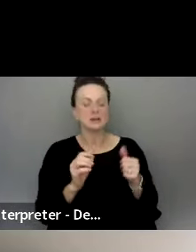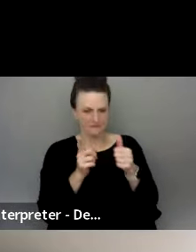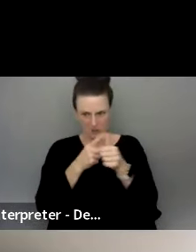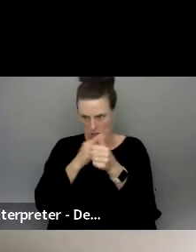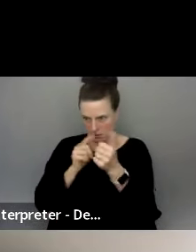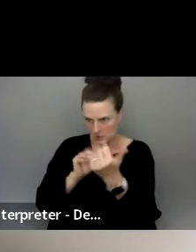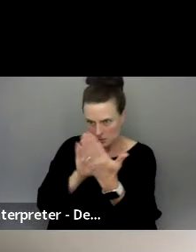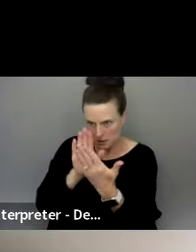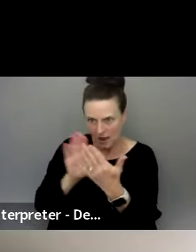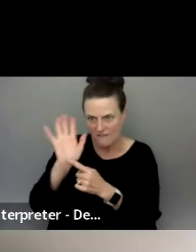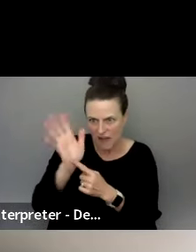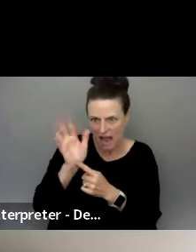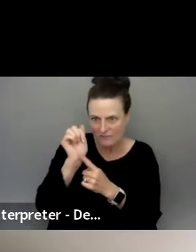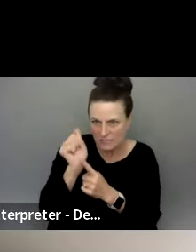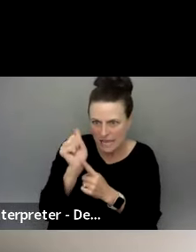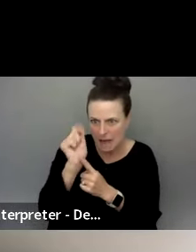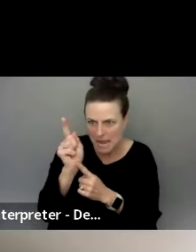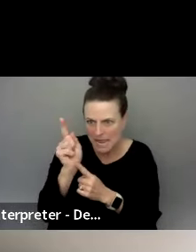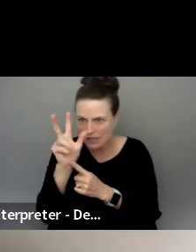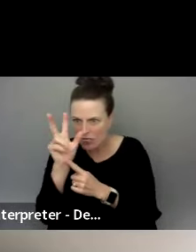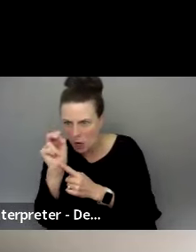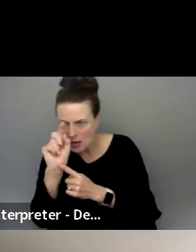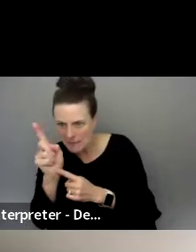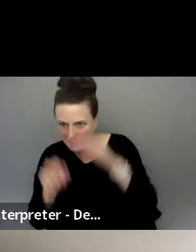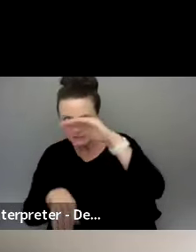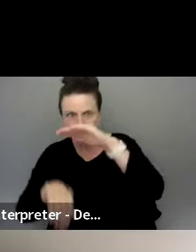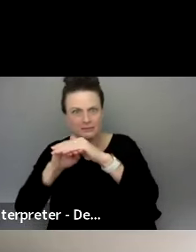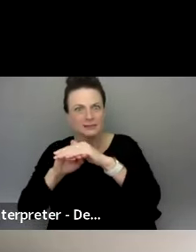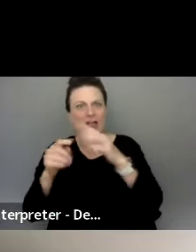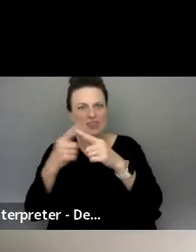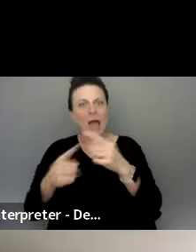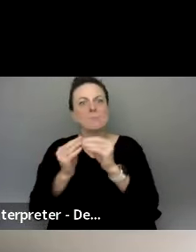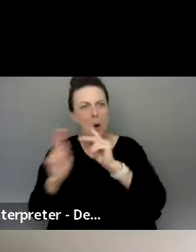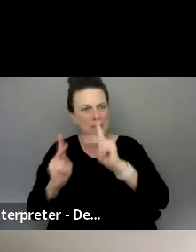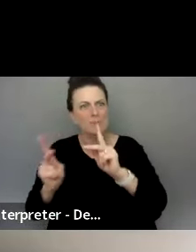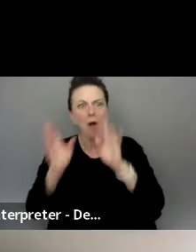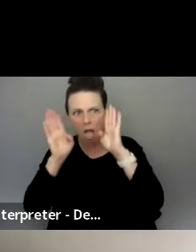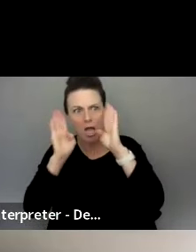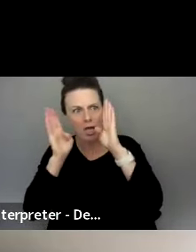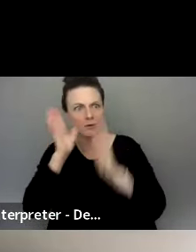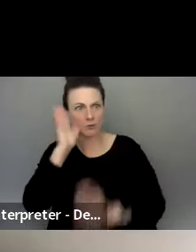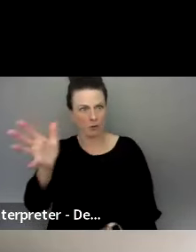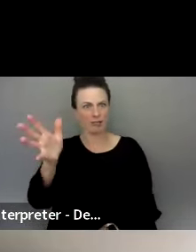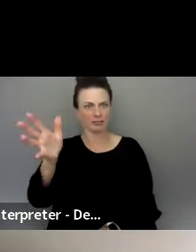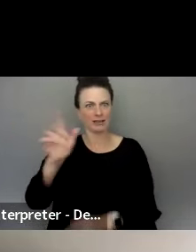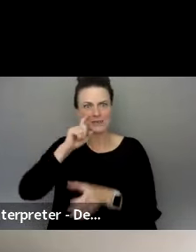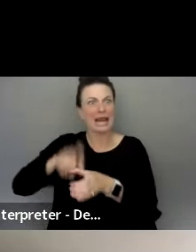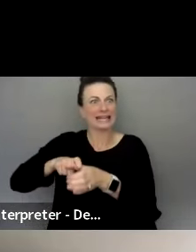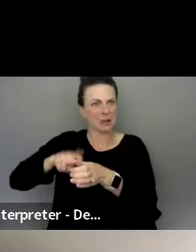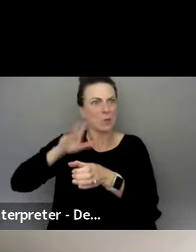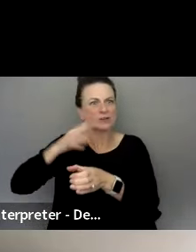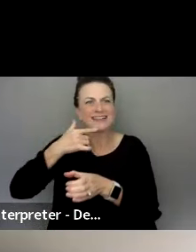five, 10, 30 minutes or so, the more people that do that, the more LinkedIn is going to say,